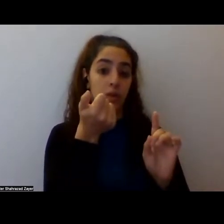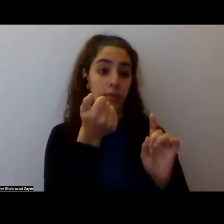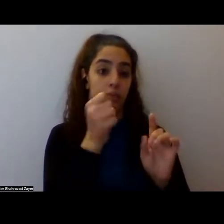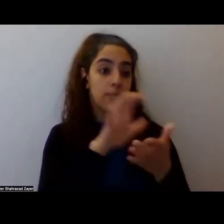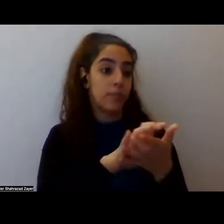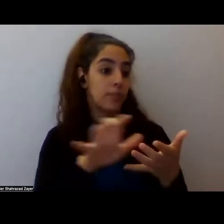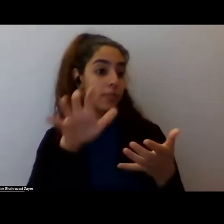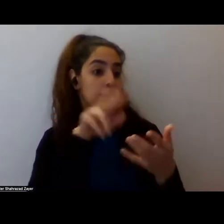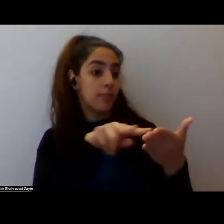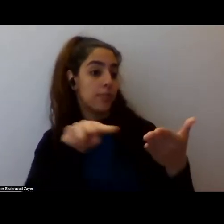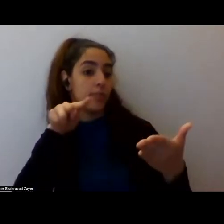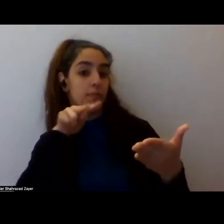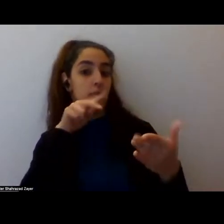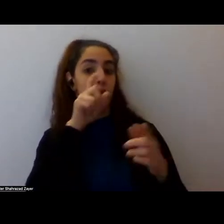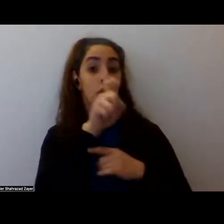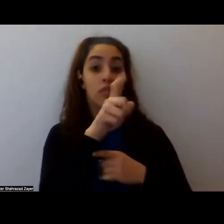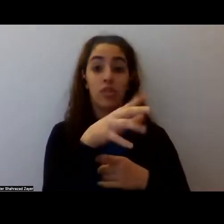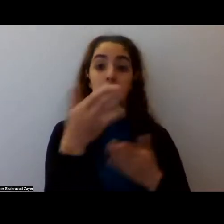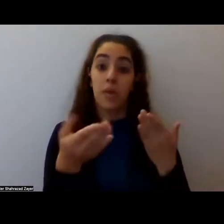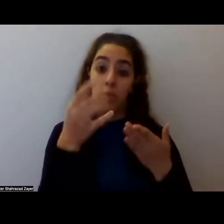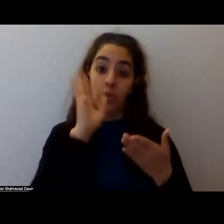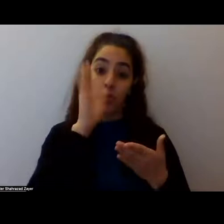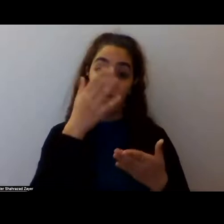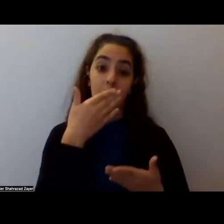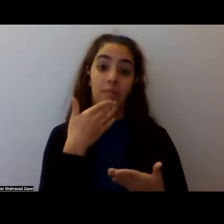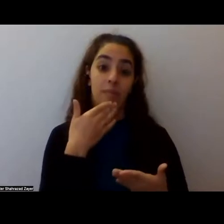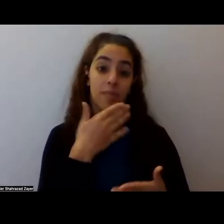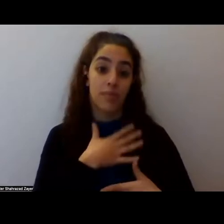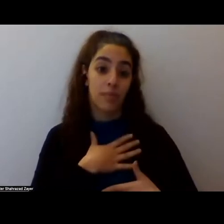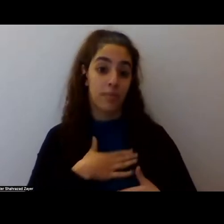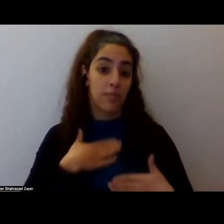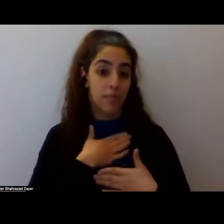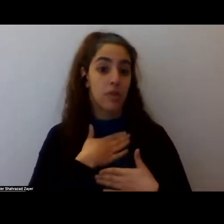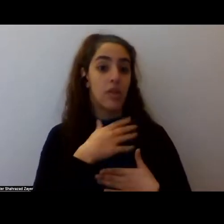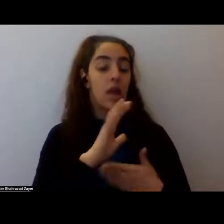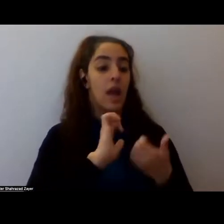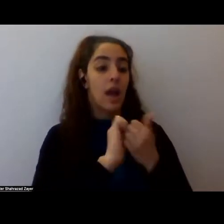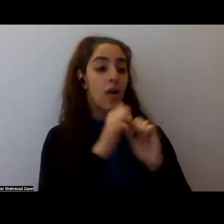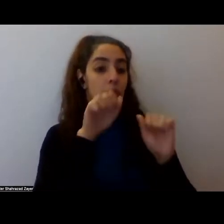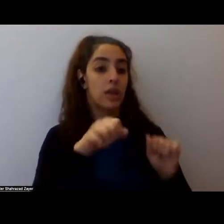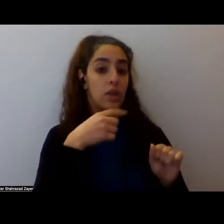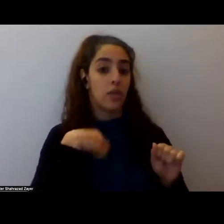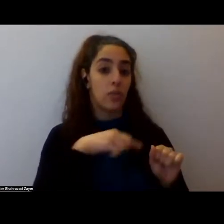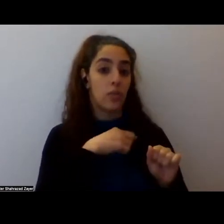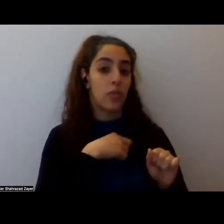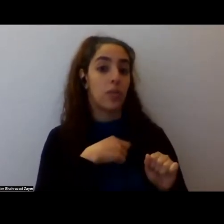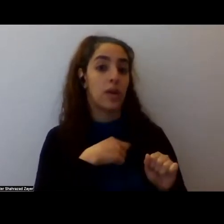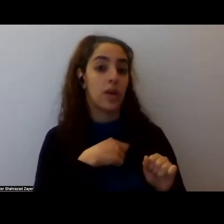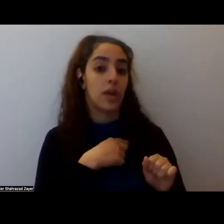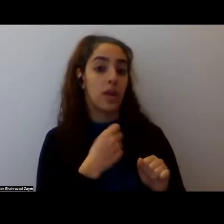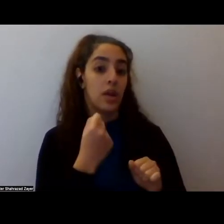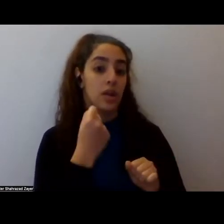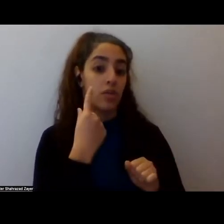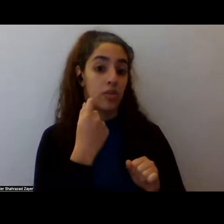um, how can you, how can we tackle inequities that may be occurring around this research topic or